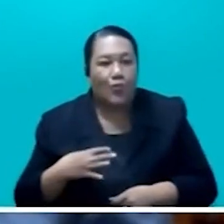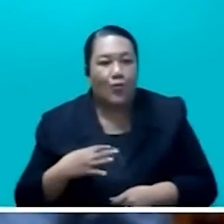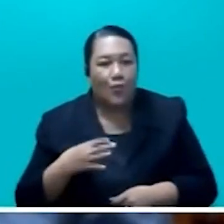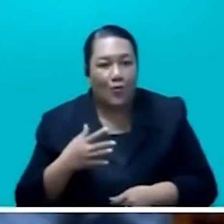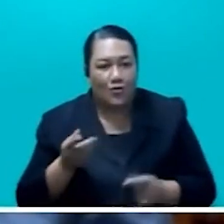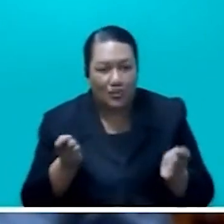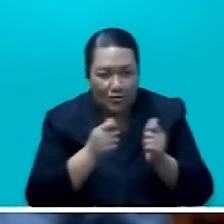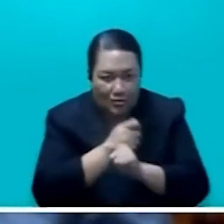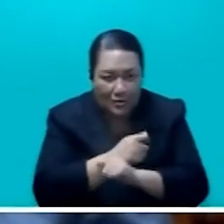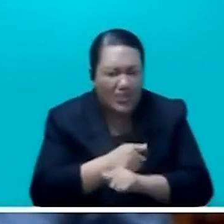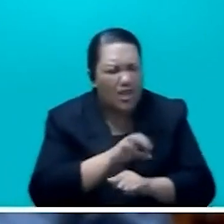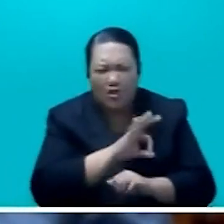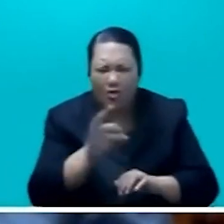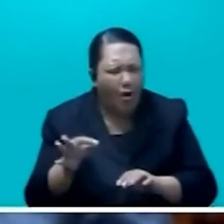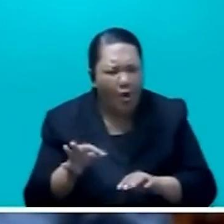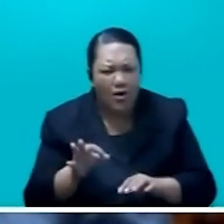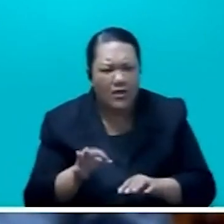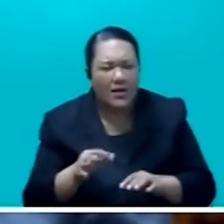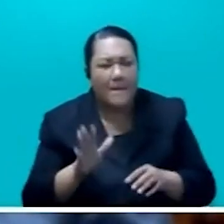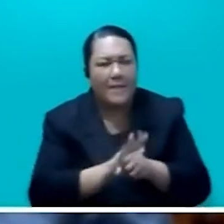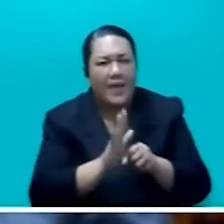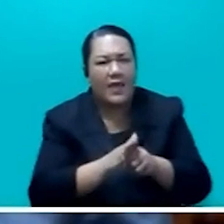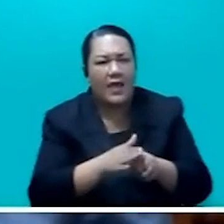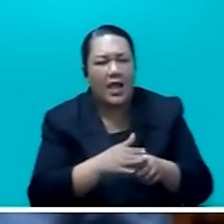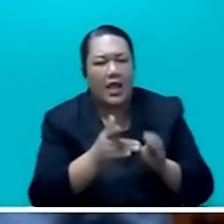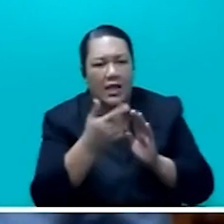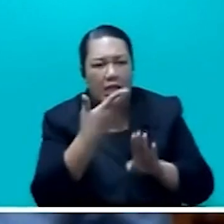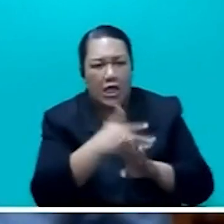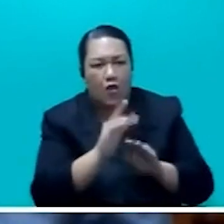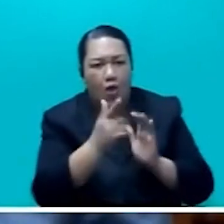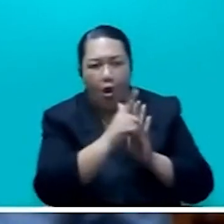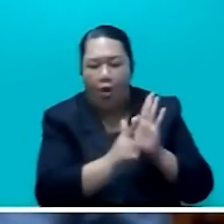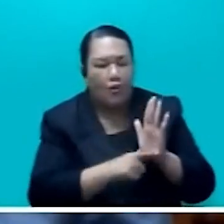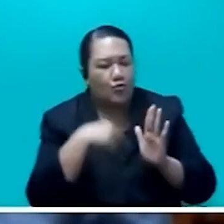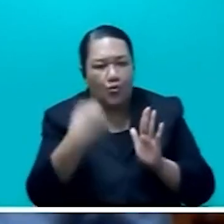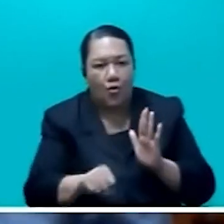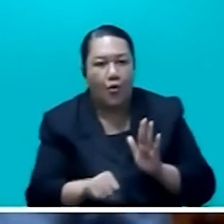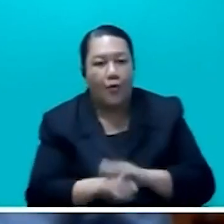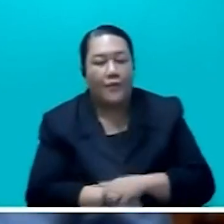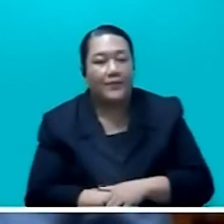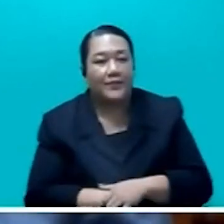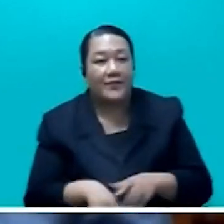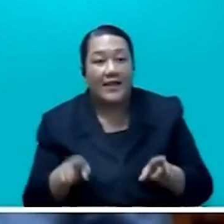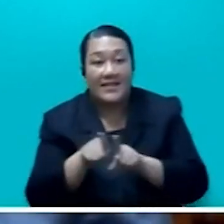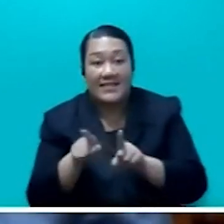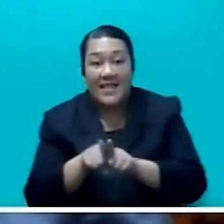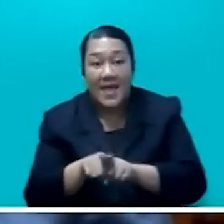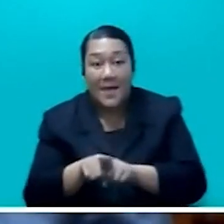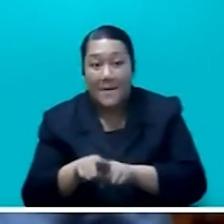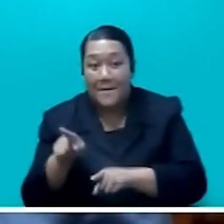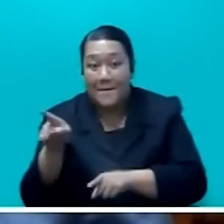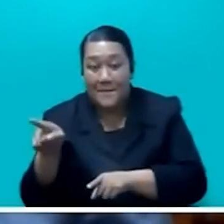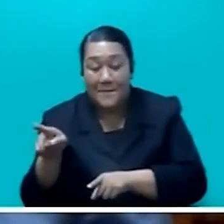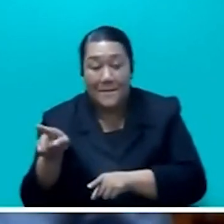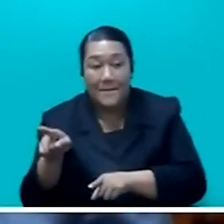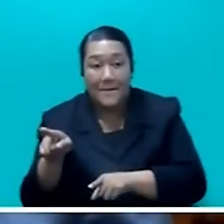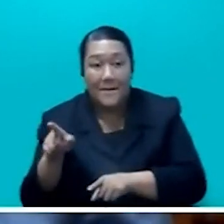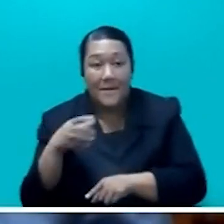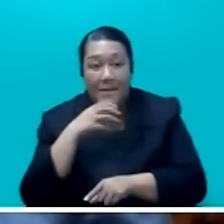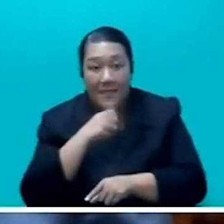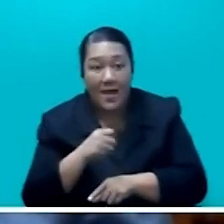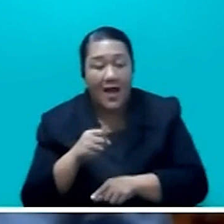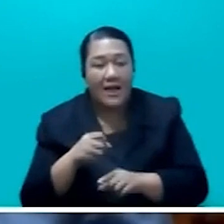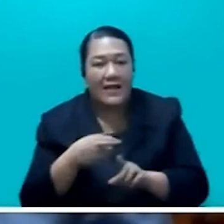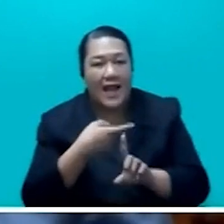And Deputy Prime Minister, Honourable Kamikamita said that, that we are not going to abuse the use of standing order